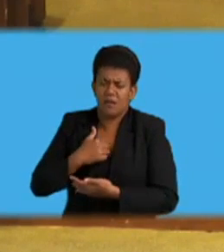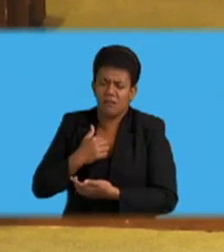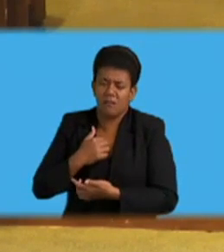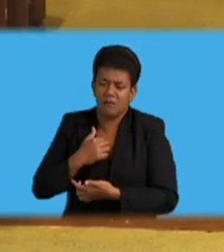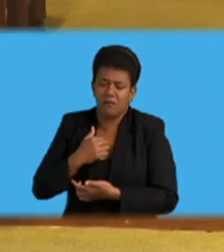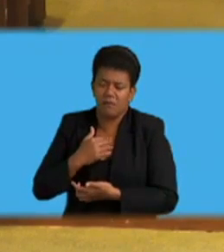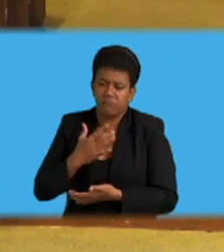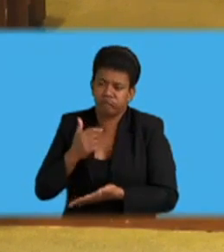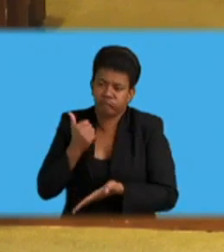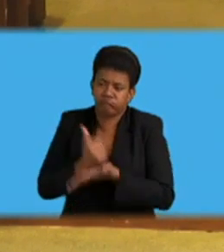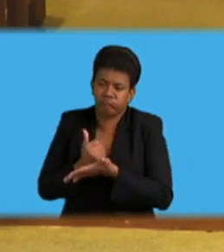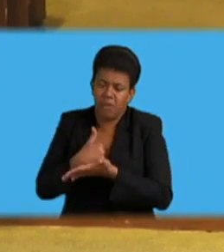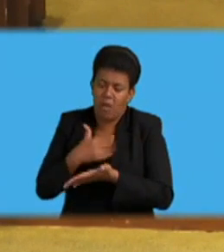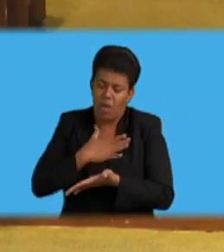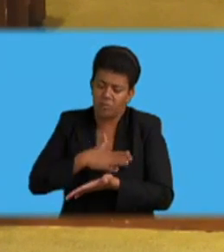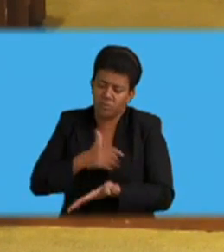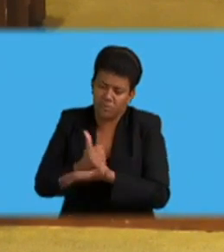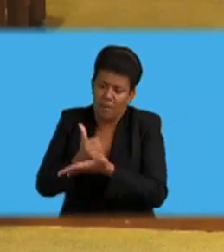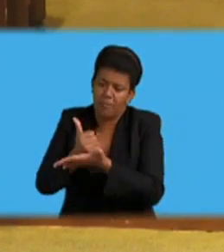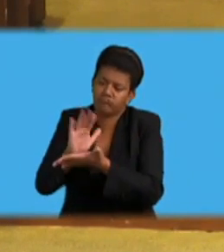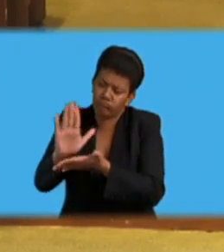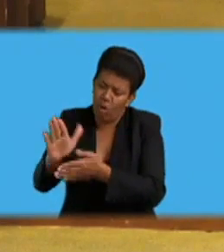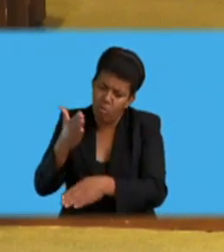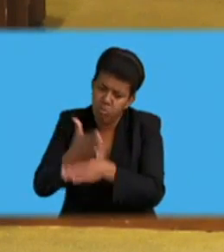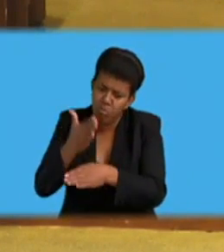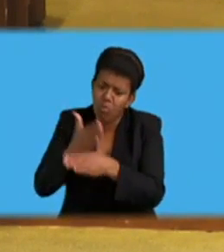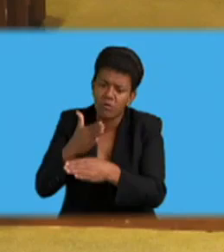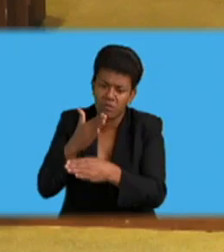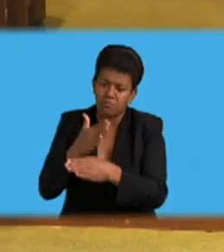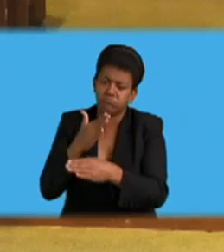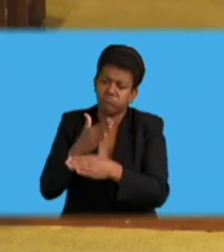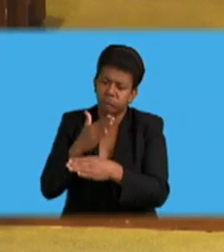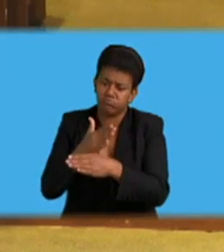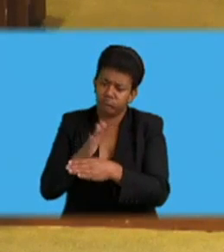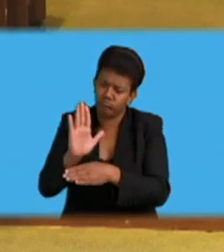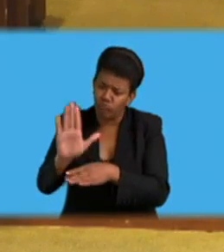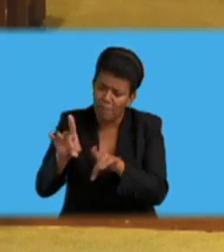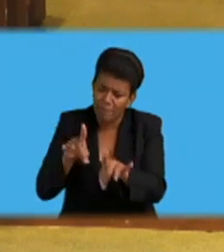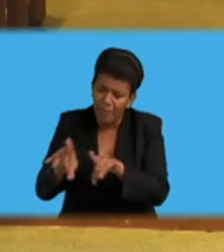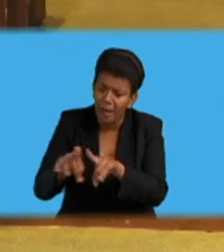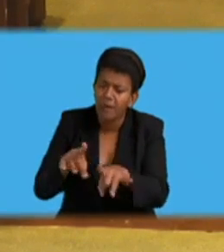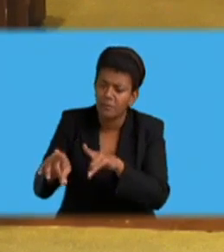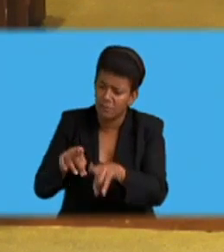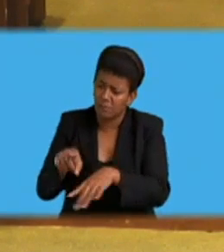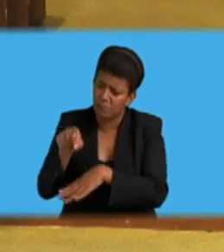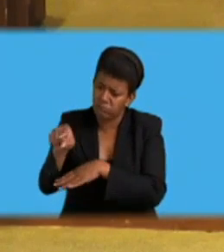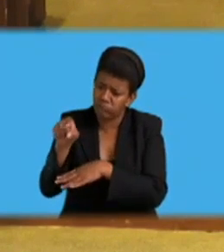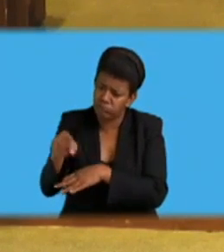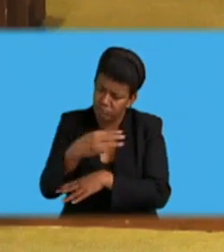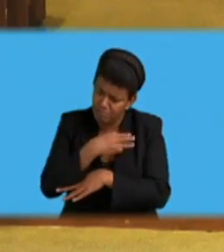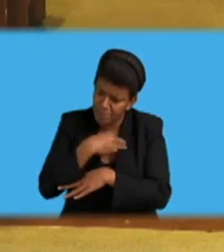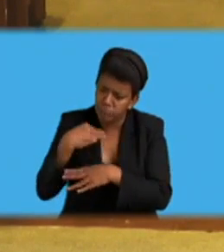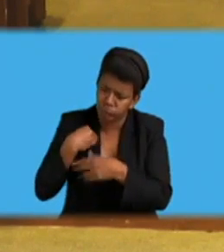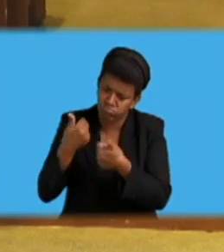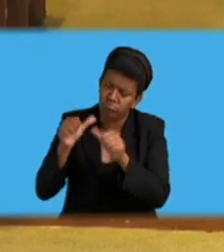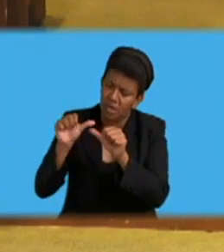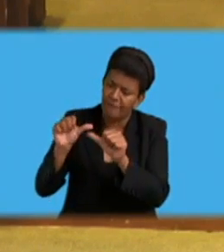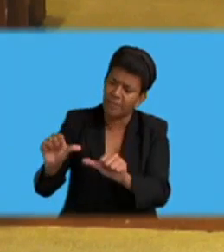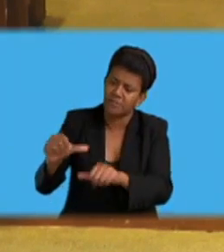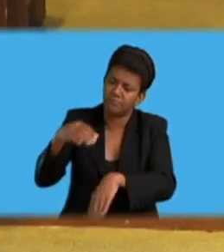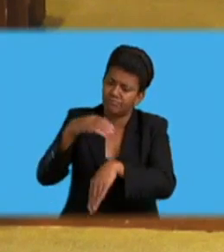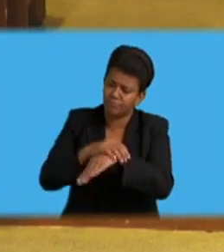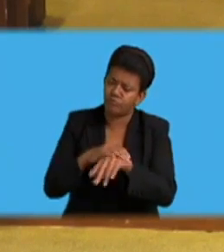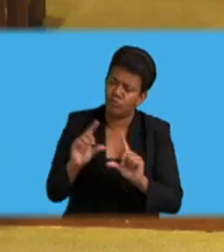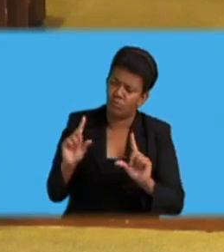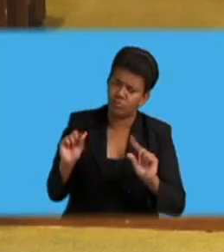initiatives and the efforts that his ministry and the police force are trying to